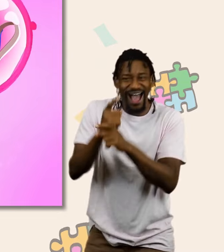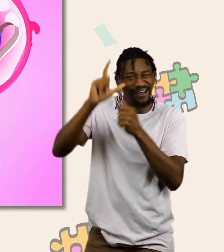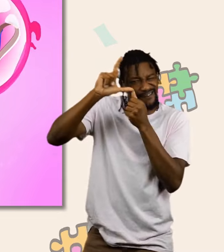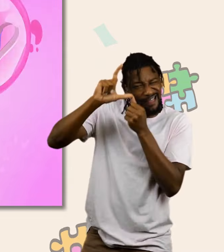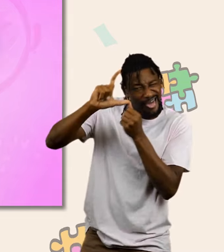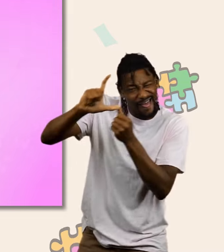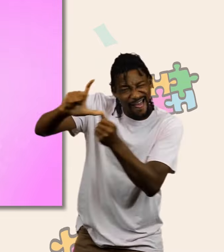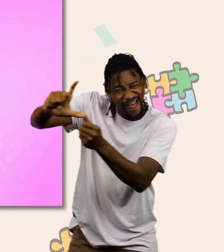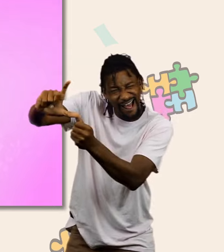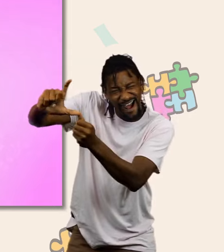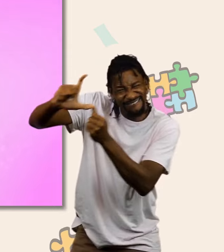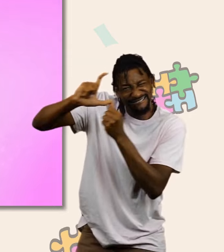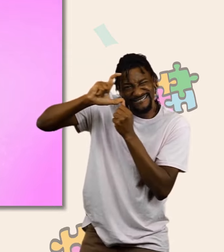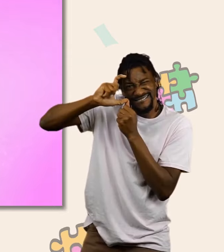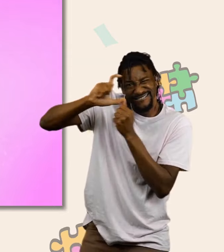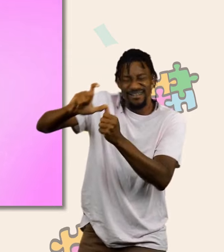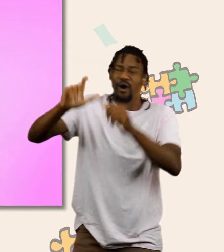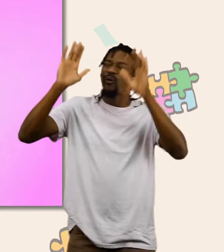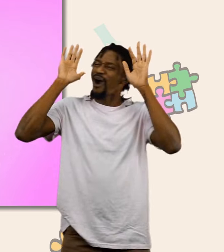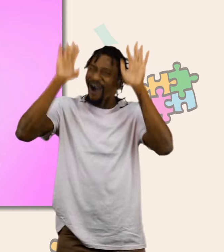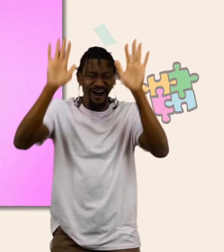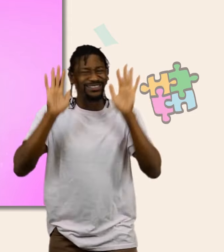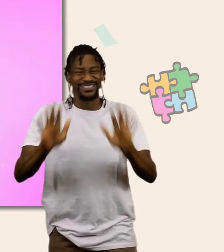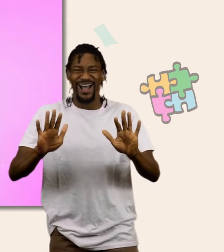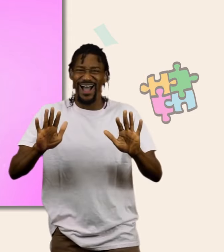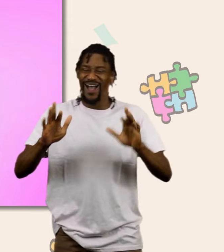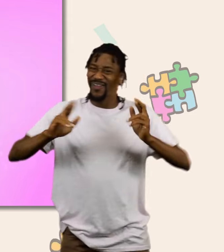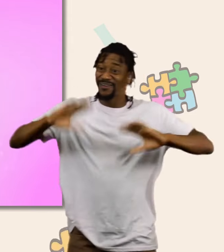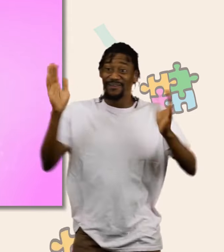Exactly. Into a magnifying glass. Wonderful.